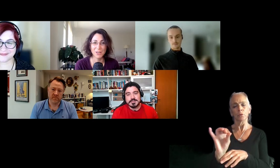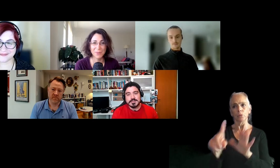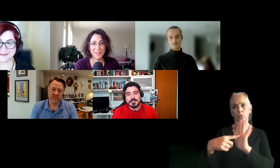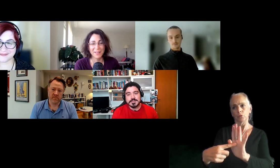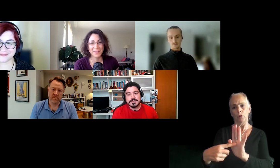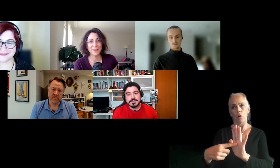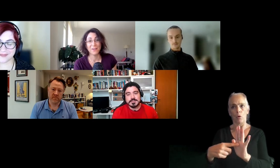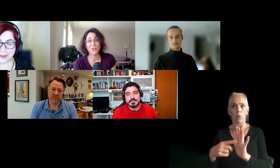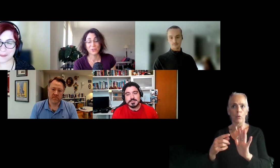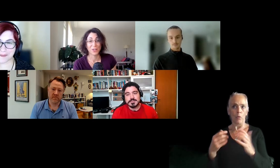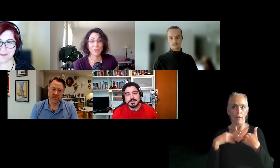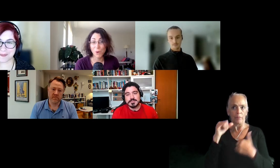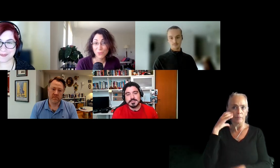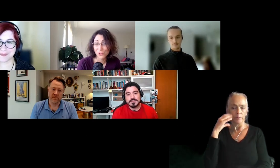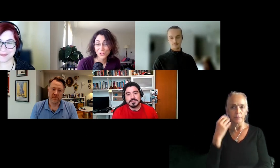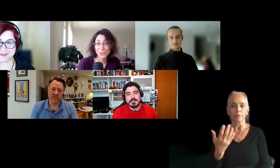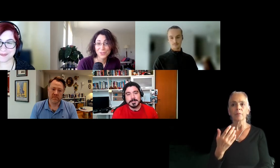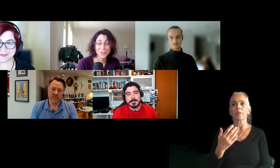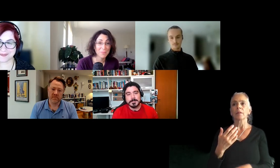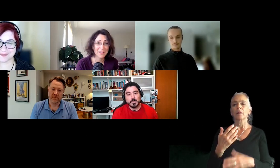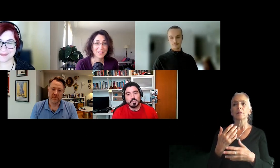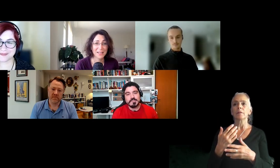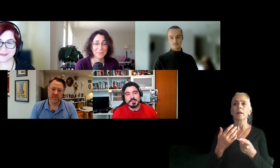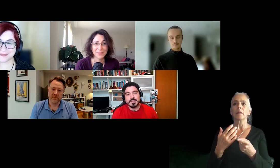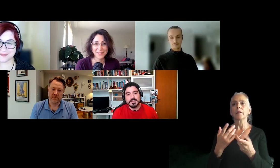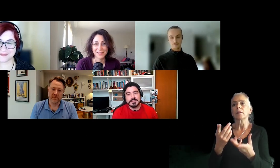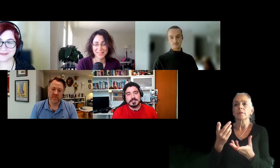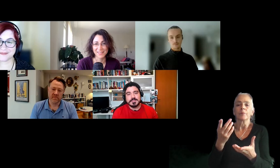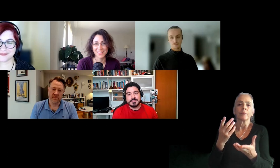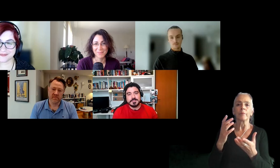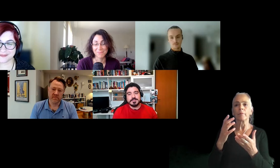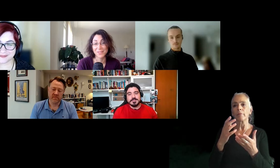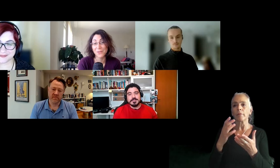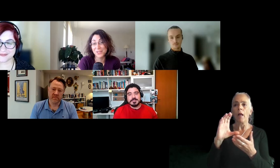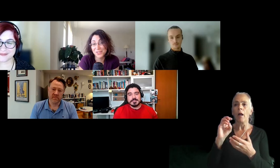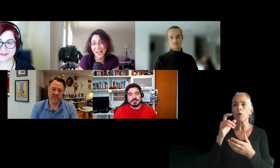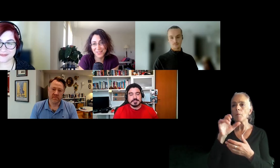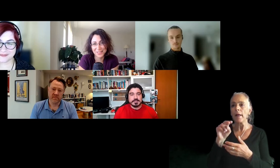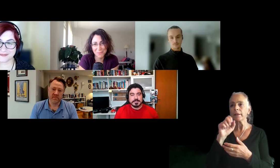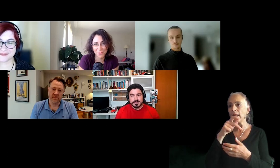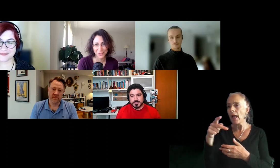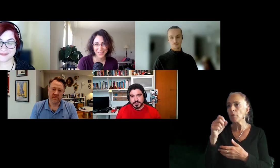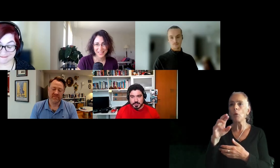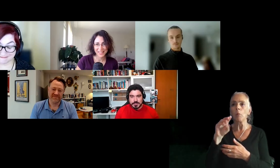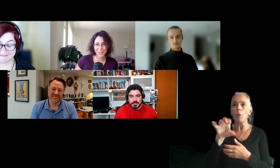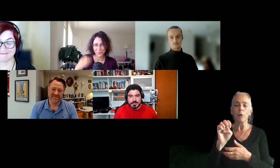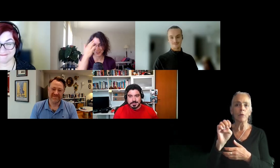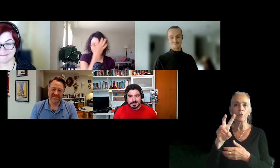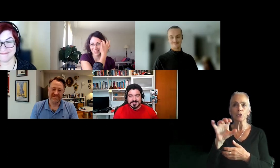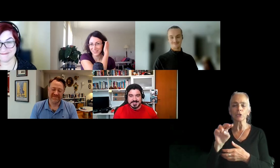comes up. I don't have a mobile version or a companion app. It's always good to have some mobile